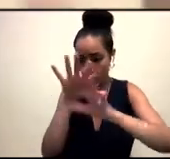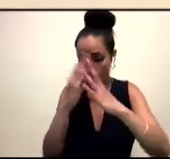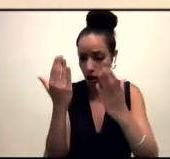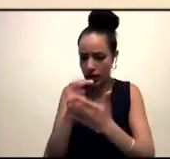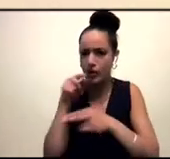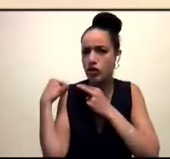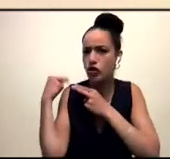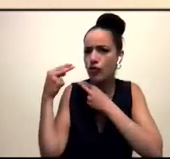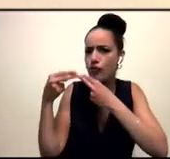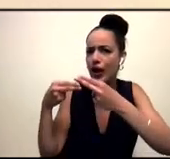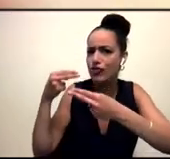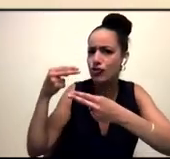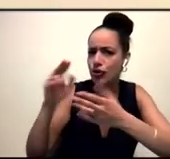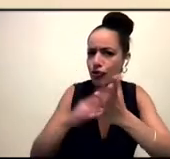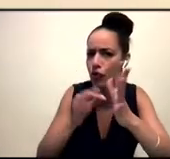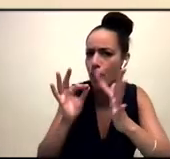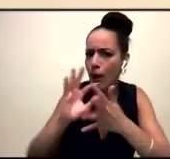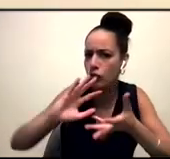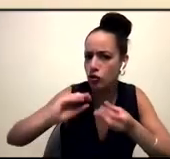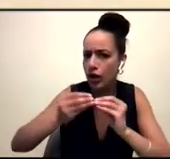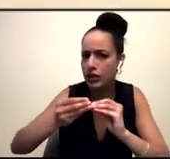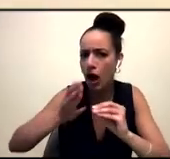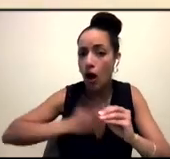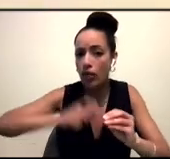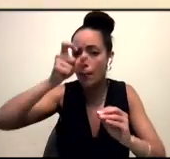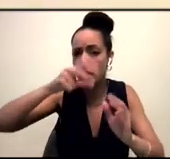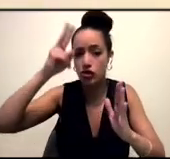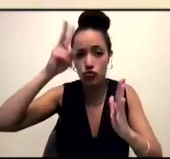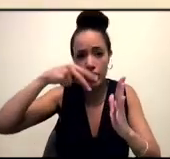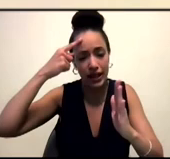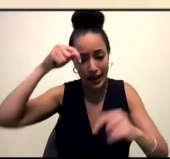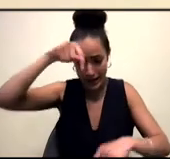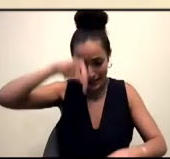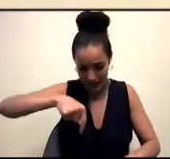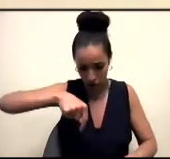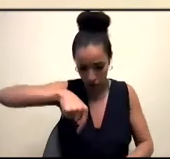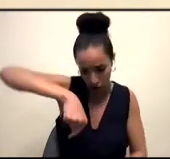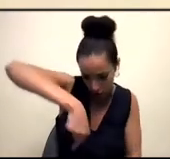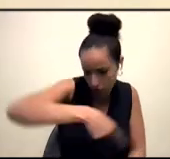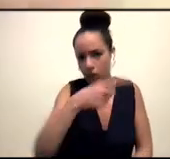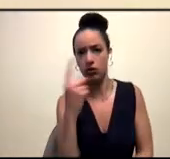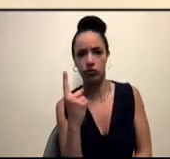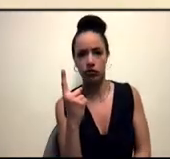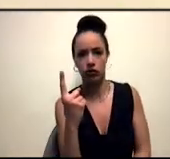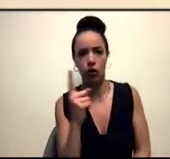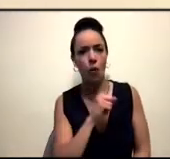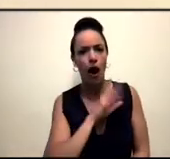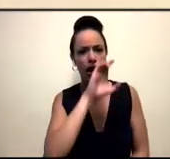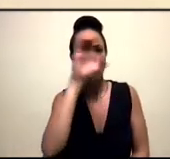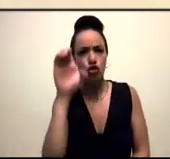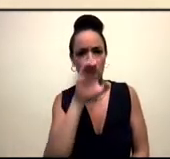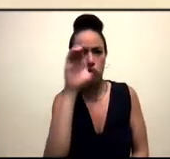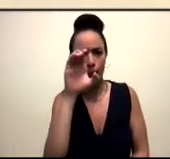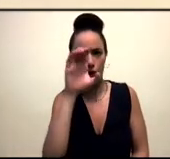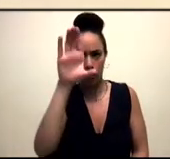the reader to think about, you know, why might south be at the top and not north? Why would Europe not be at the top of the map? Well, maybe because power